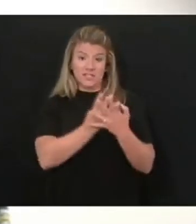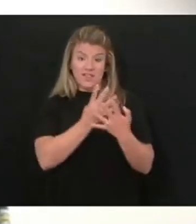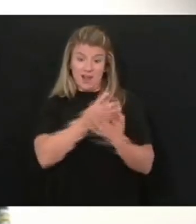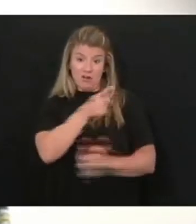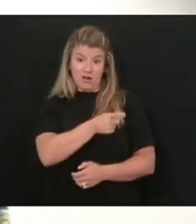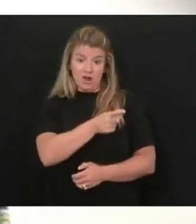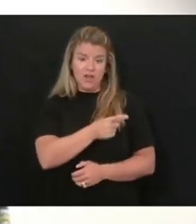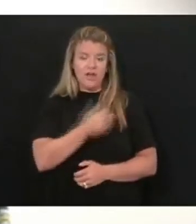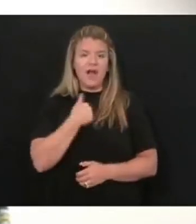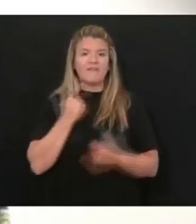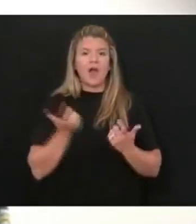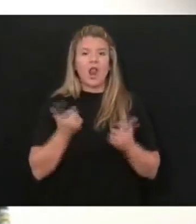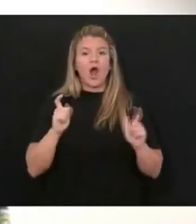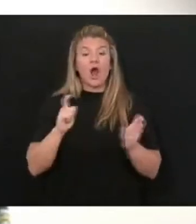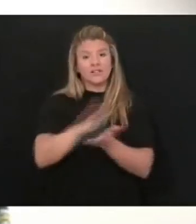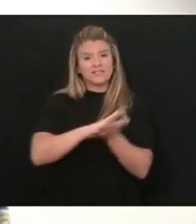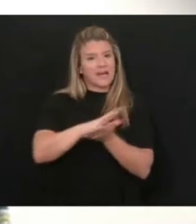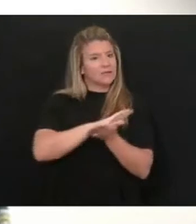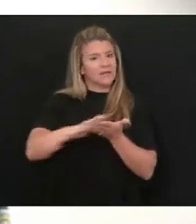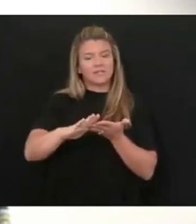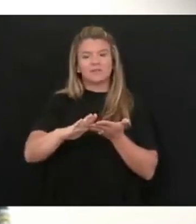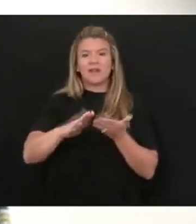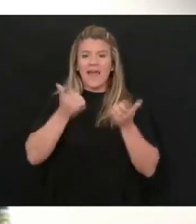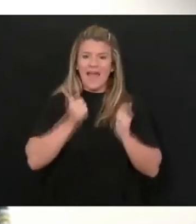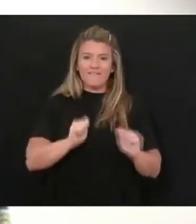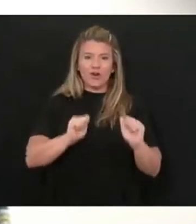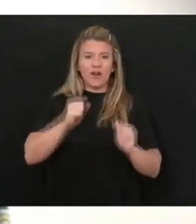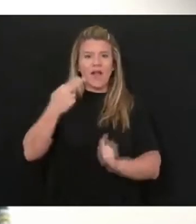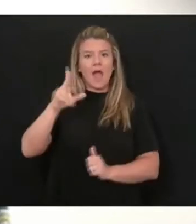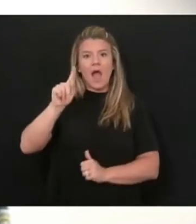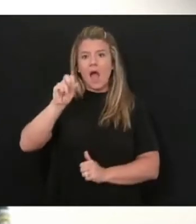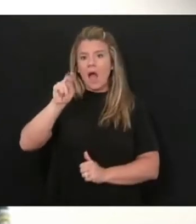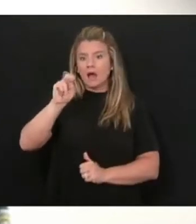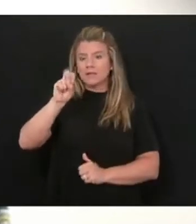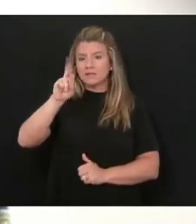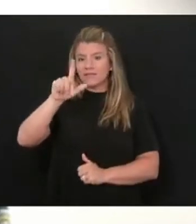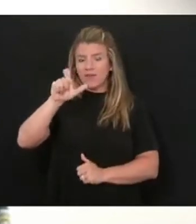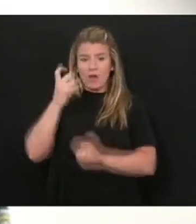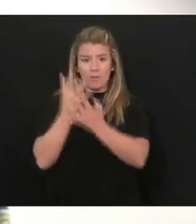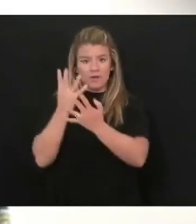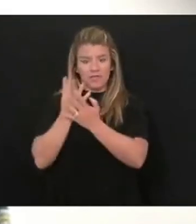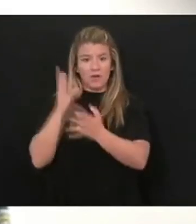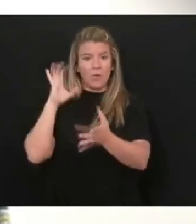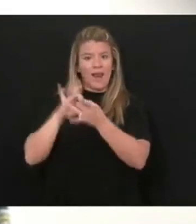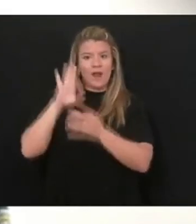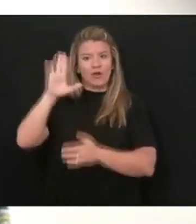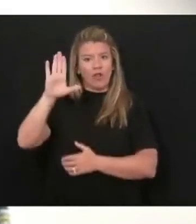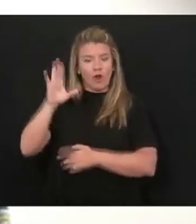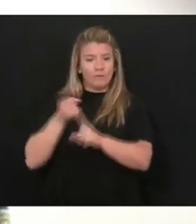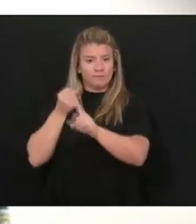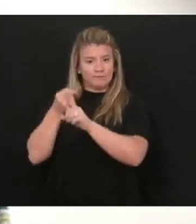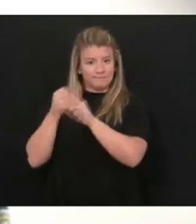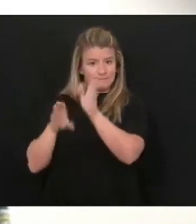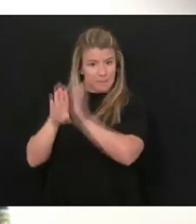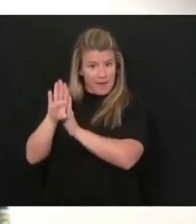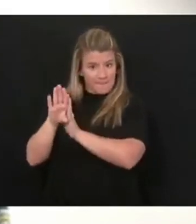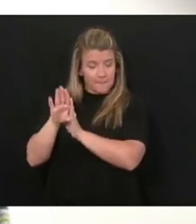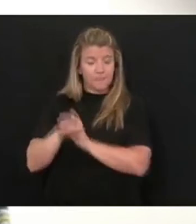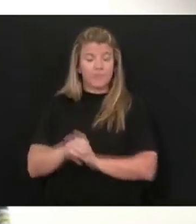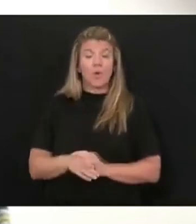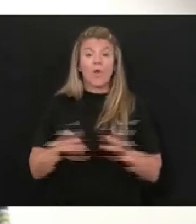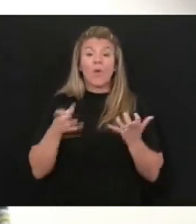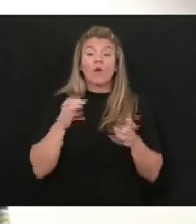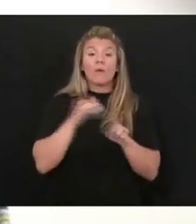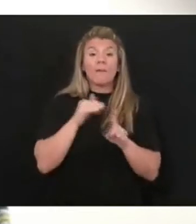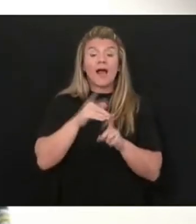fairly large sanitization effort at Huttonsville Prison related to the outbreak there. Also, want to remind folks that we